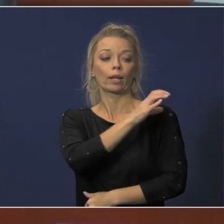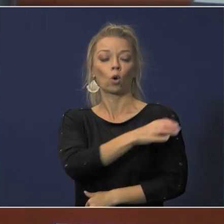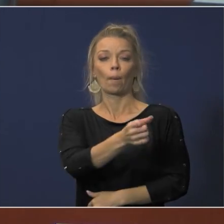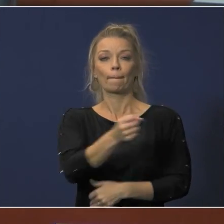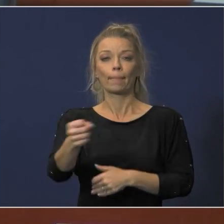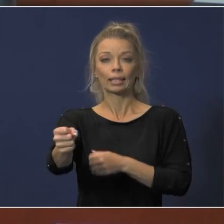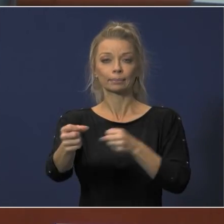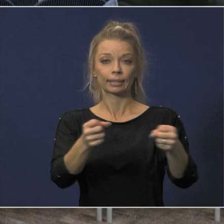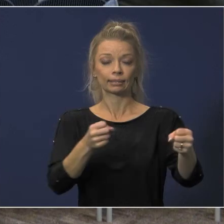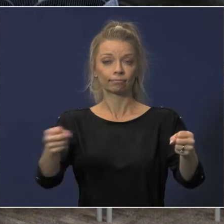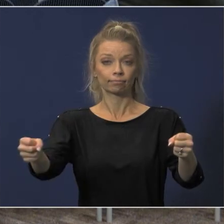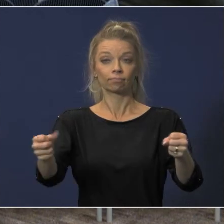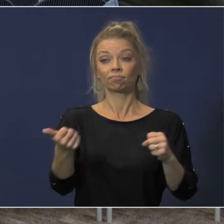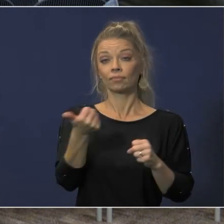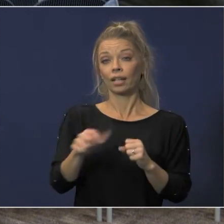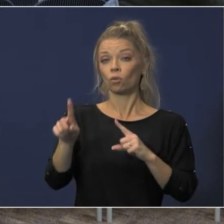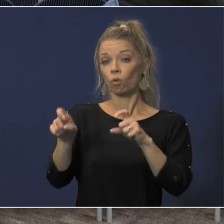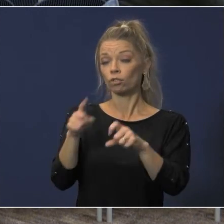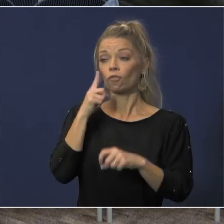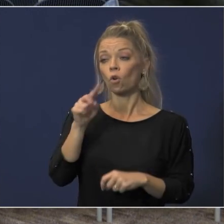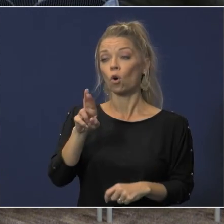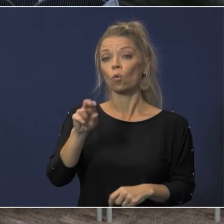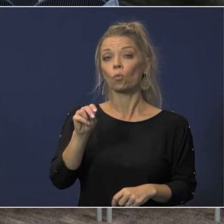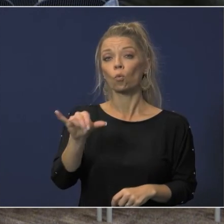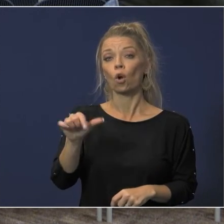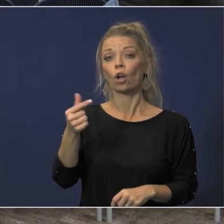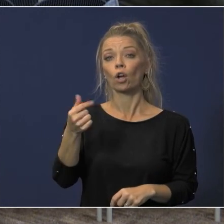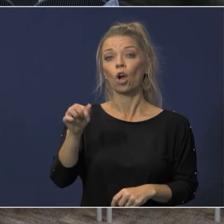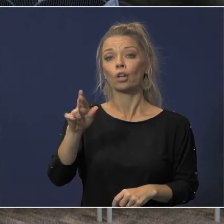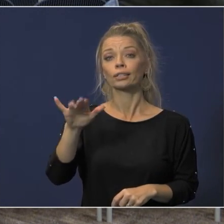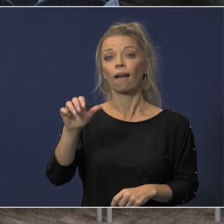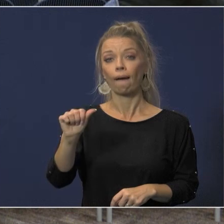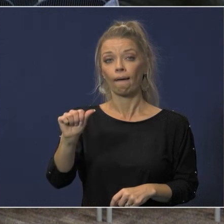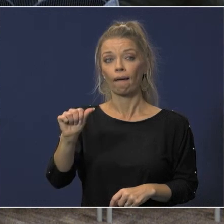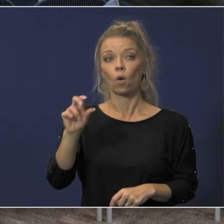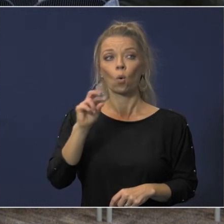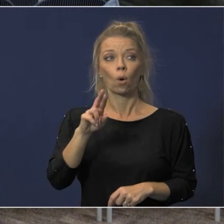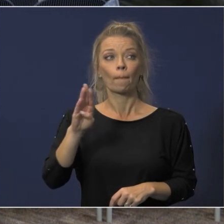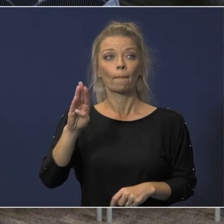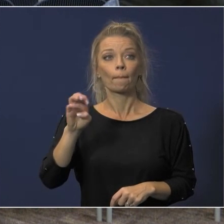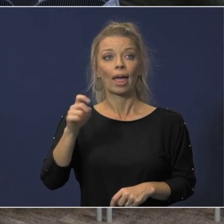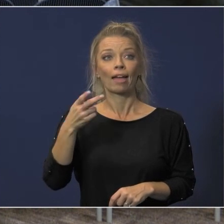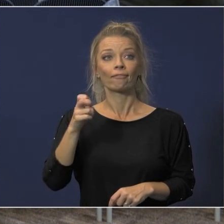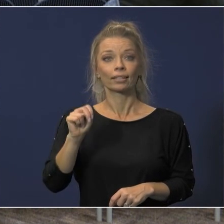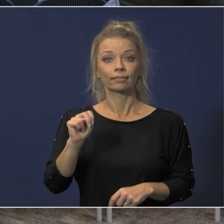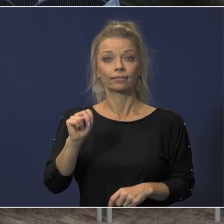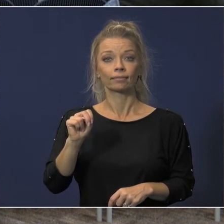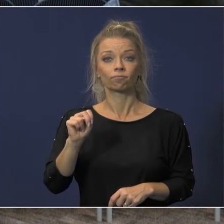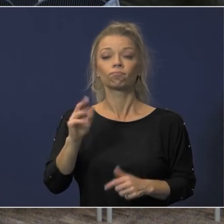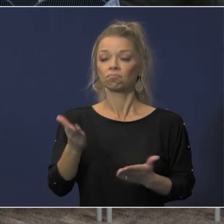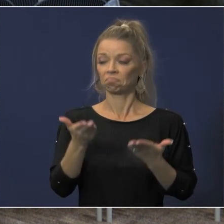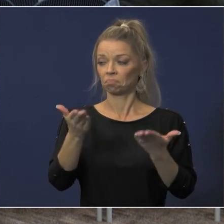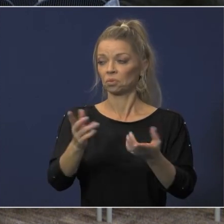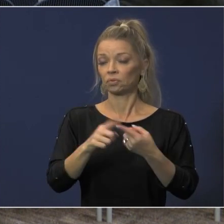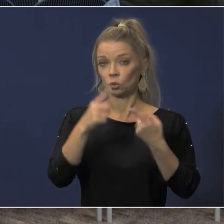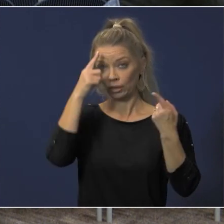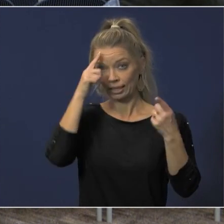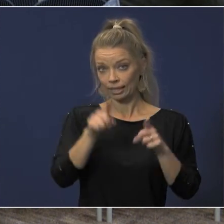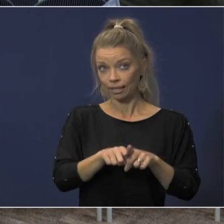any questions for roy garcia or bevin like to move that to consent